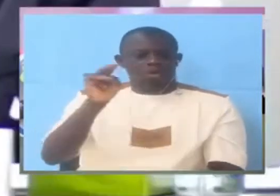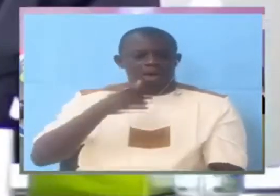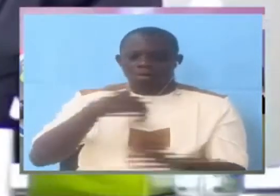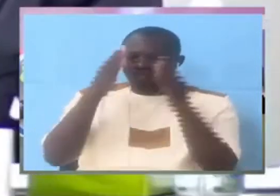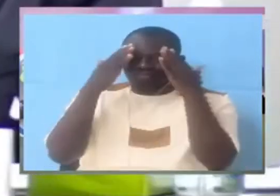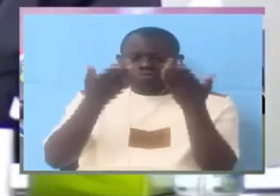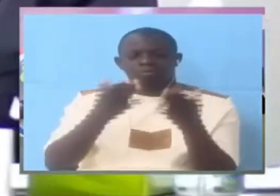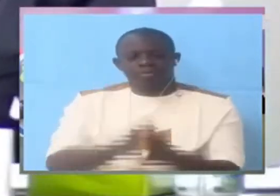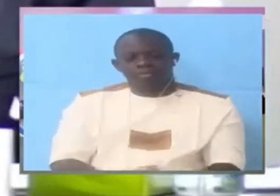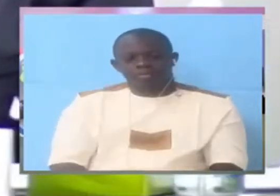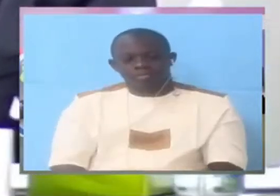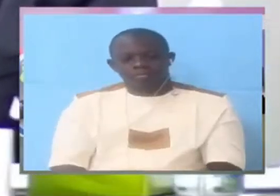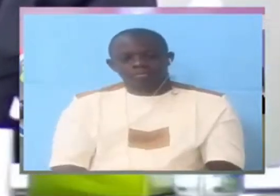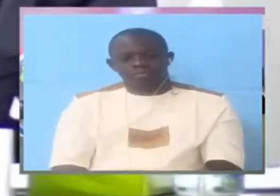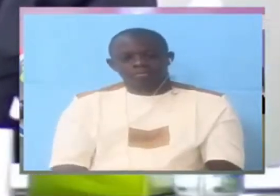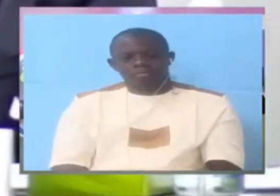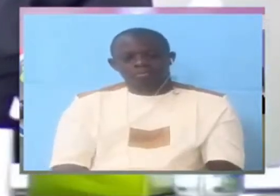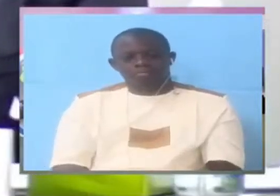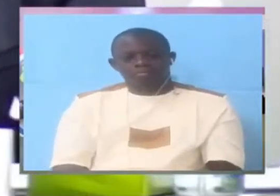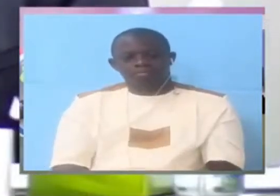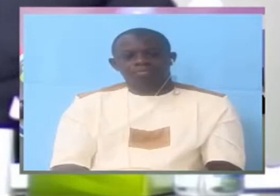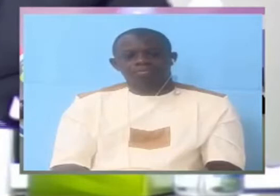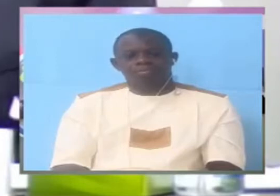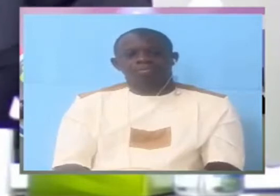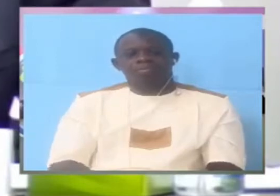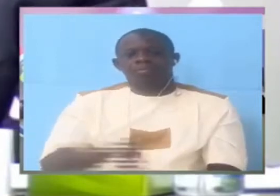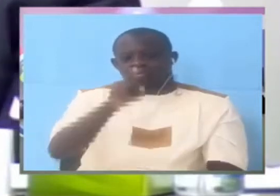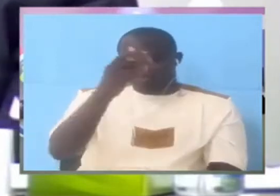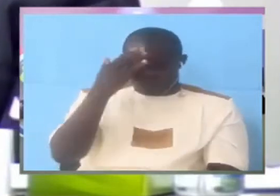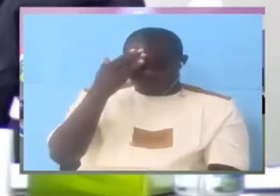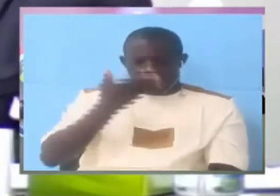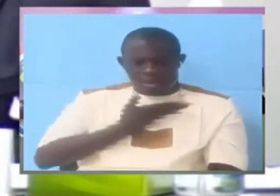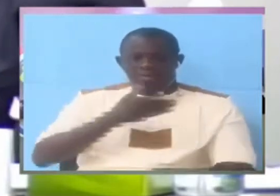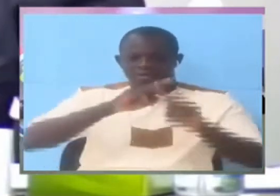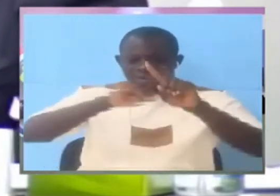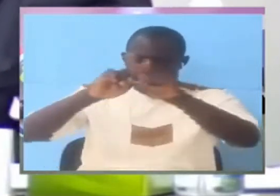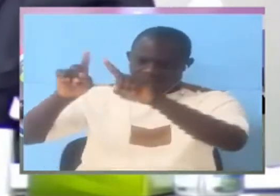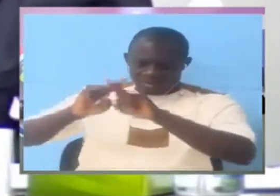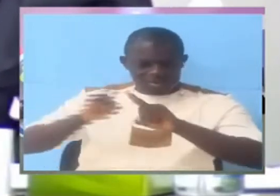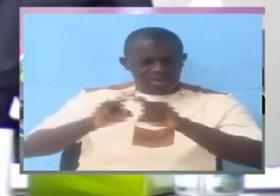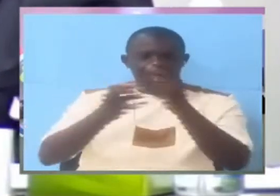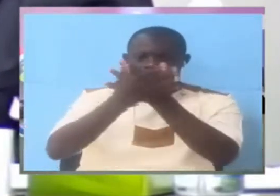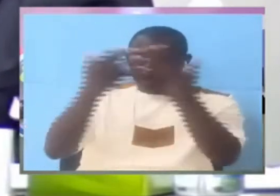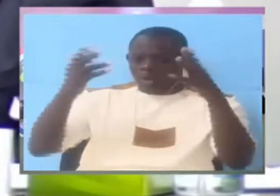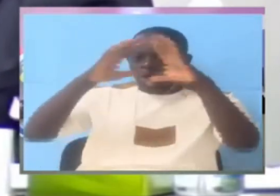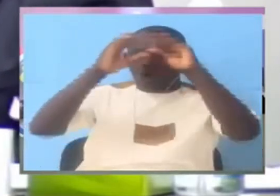You know, you have various sections at the NIA. You